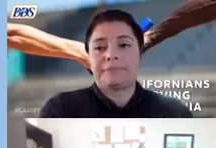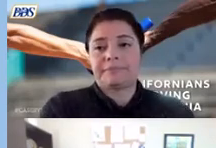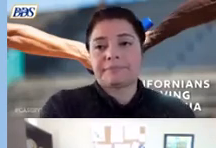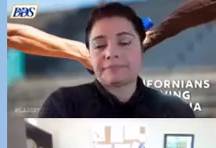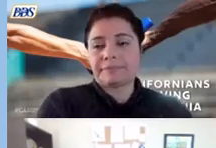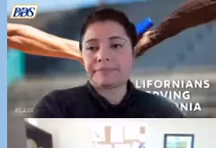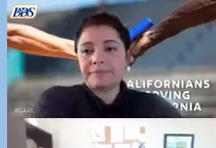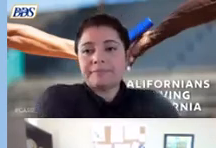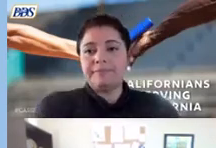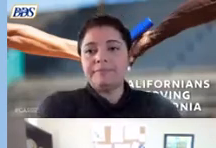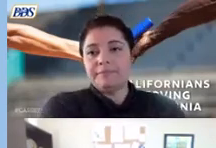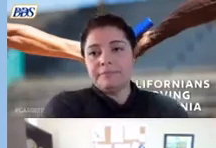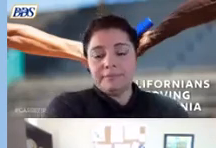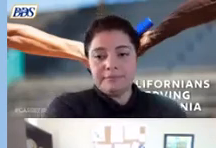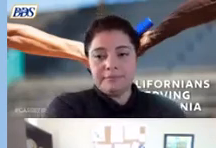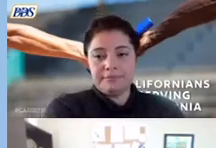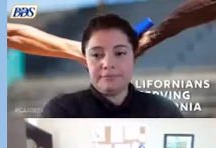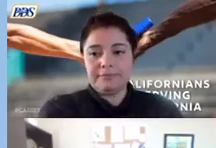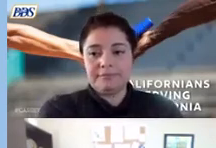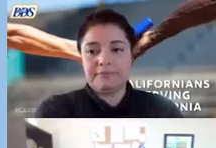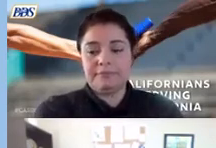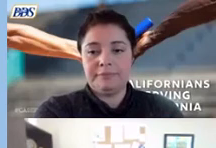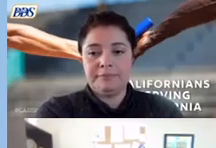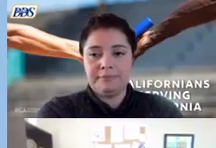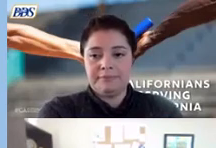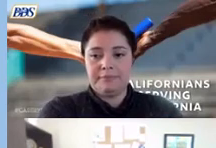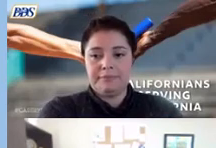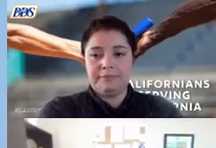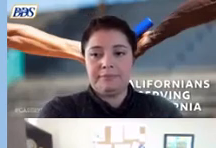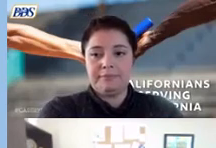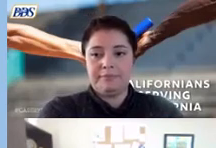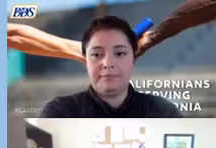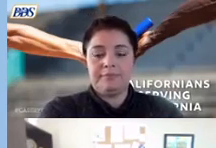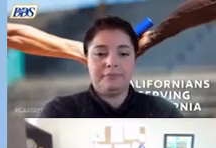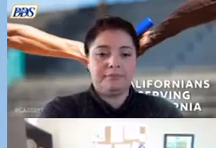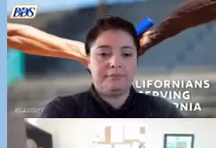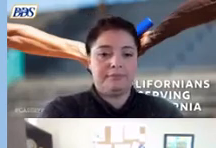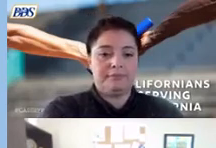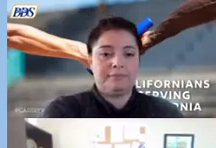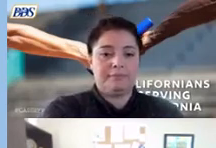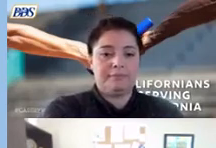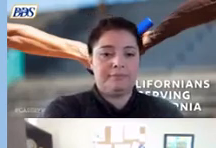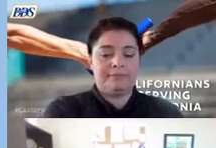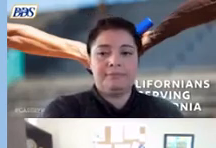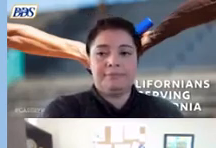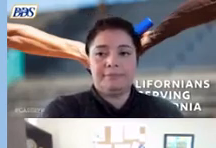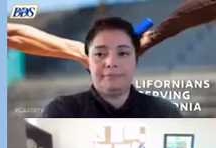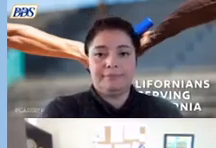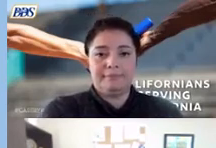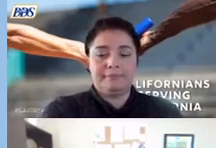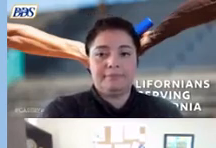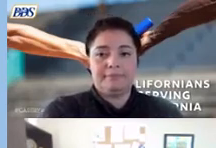um and i'm going to go ahead and put in the chat a link uh since folks don't have the benefit of having the powerpoint slide